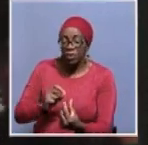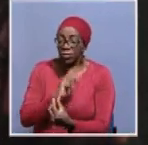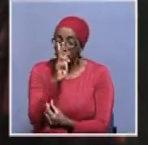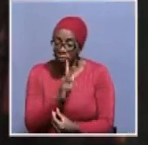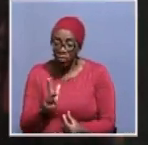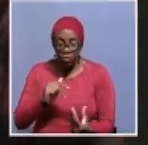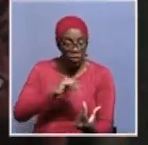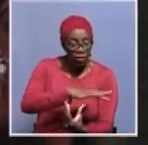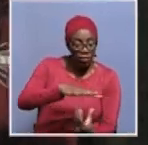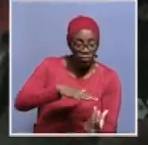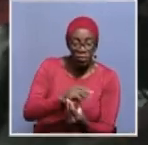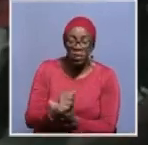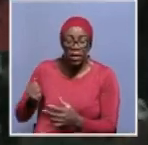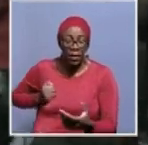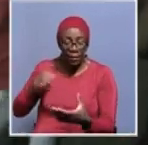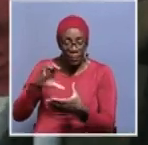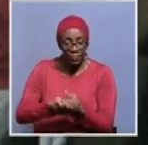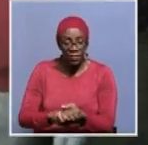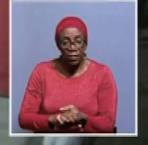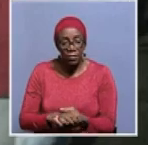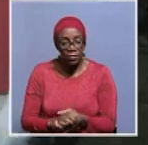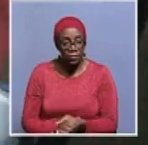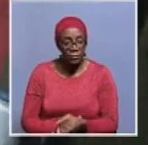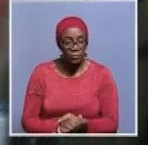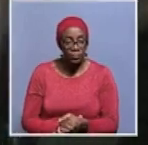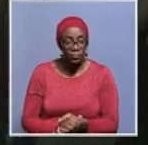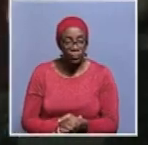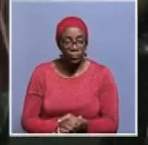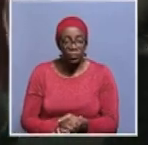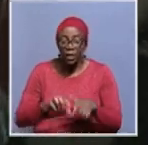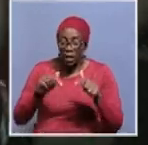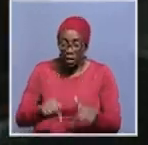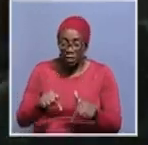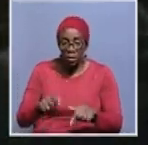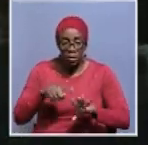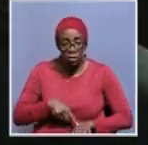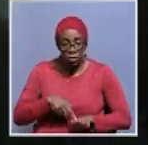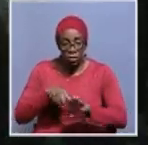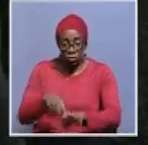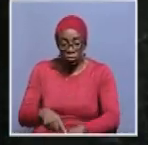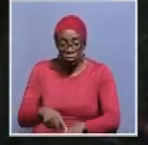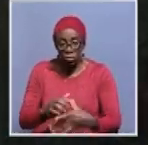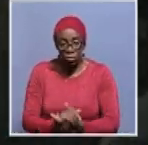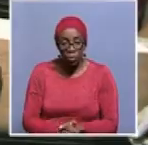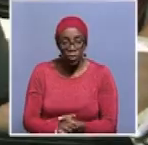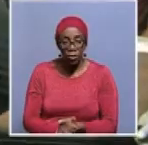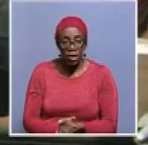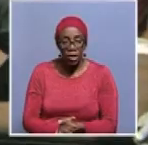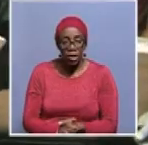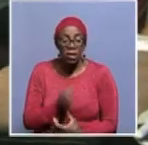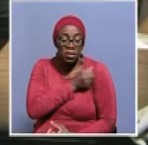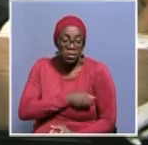some prayer and both of things but now tomorrow in the world says for a chindo family